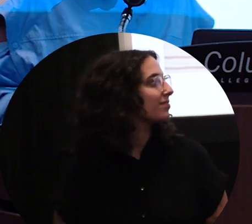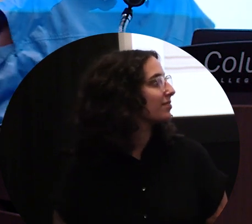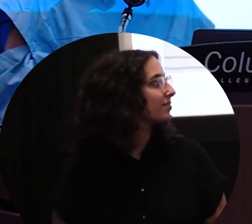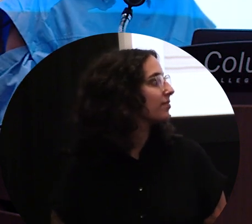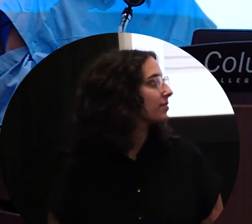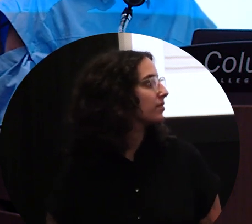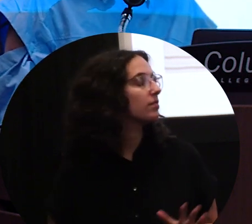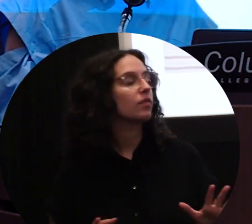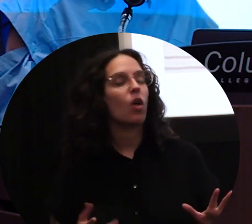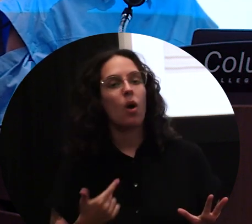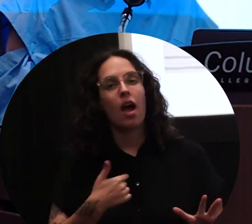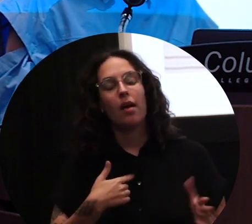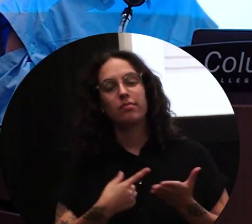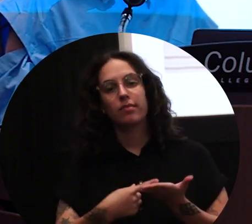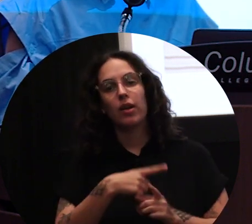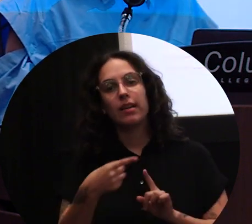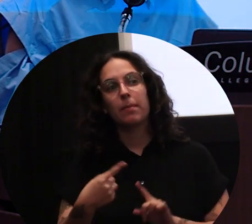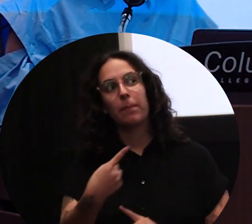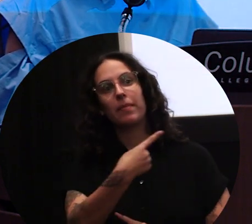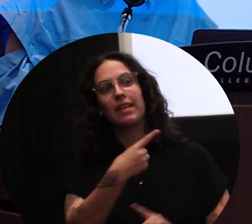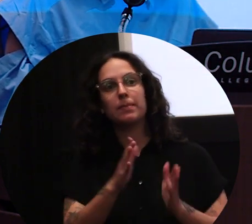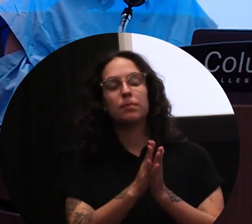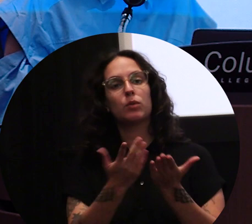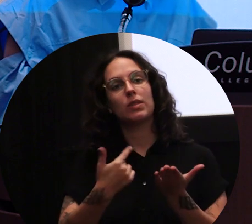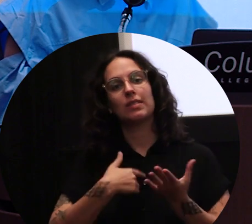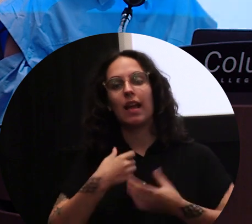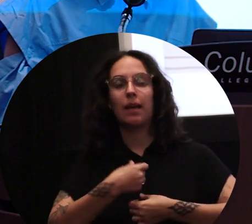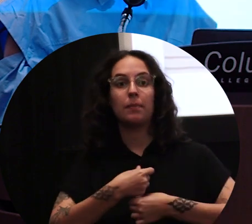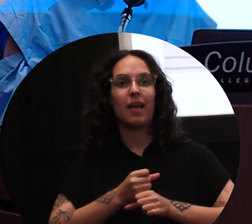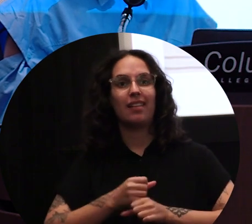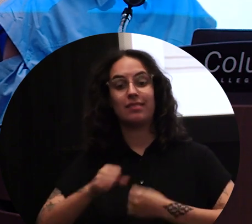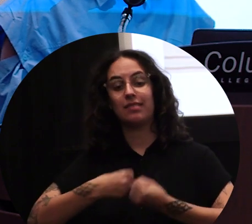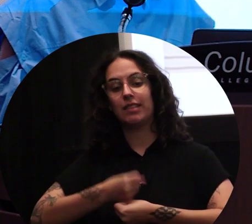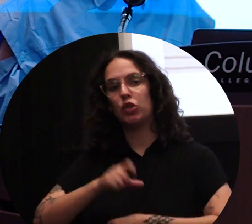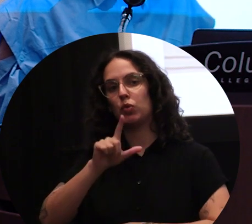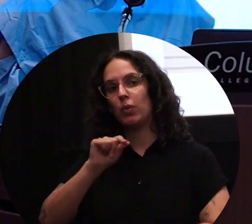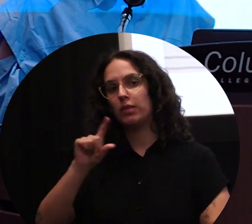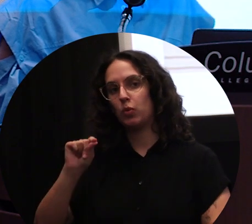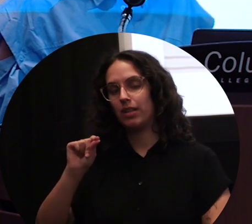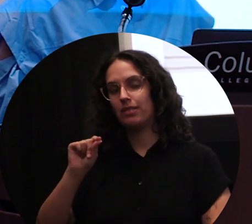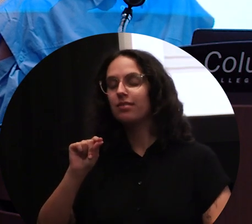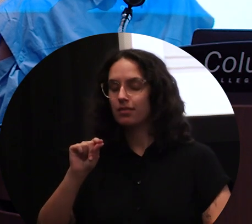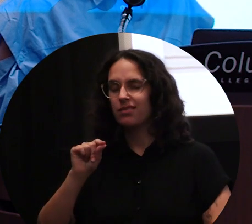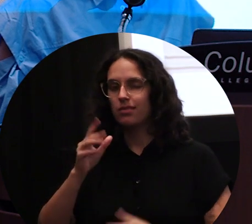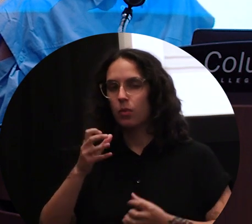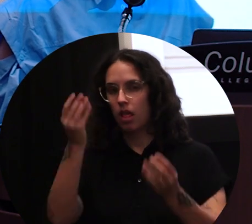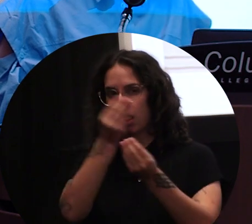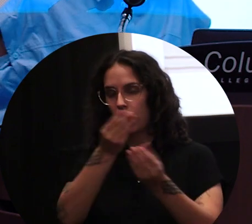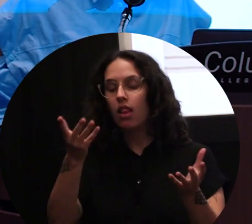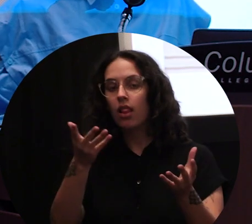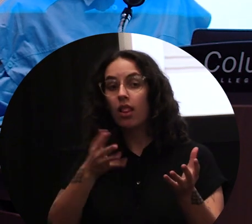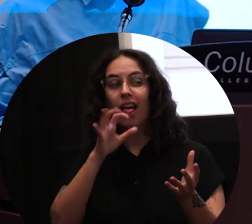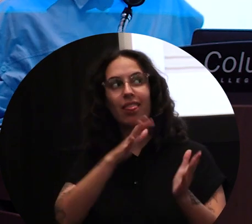and also I'm talking about these books that I made in 2020. So just wanted to note that that book